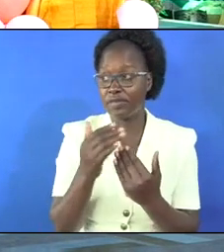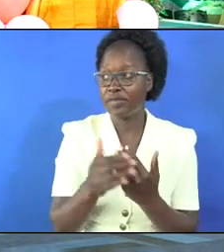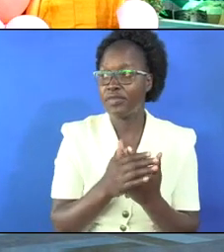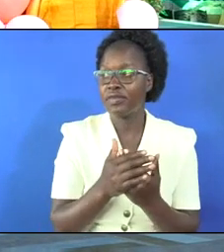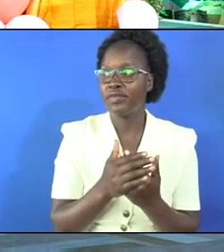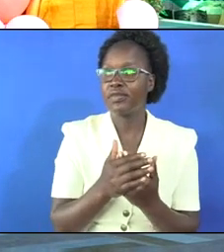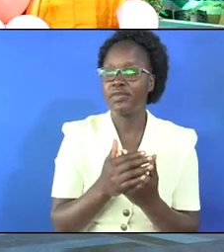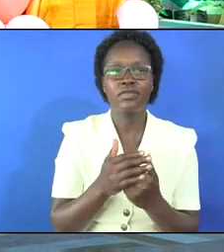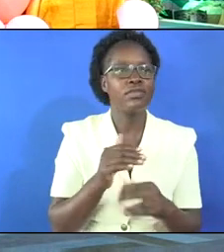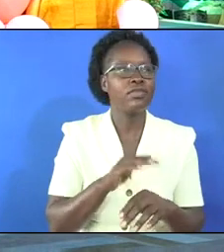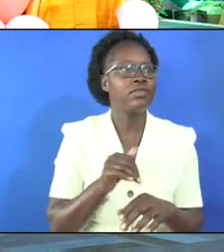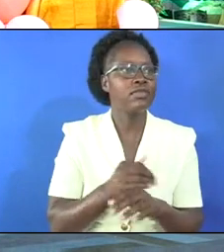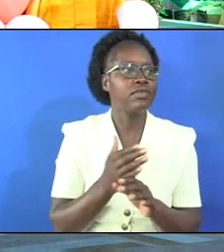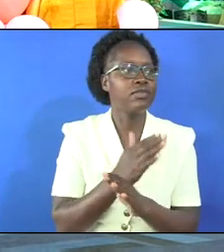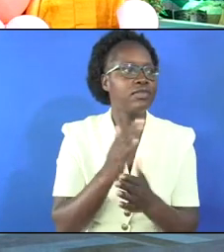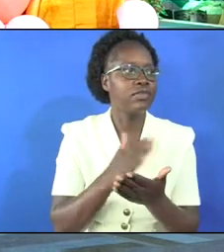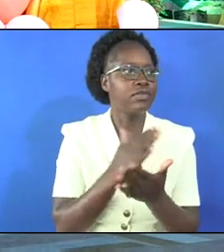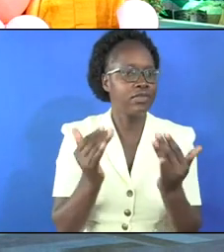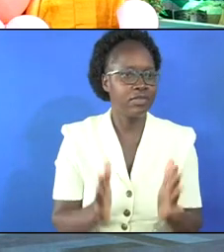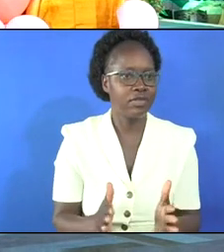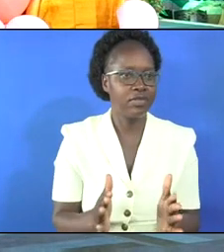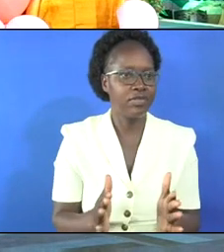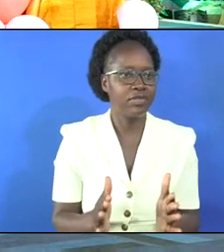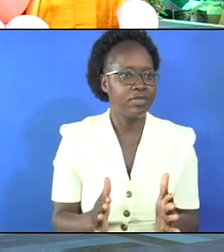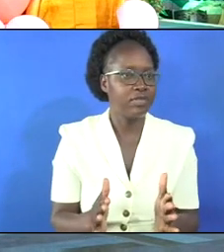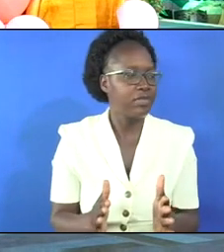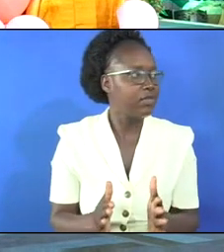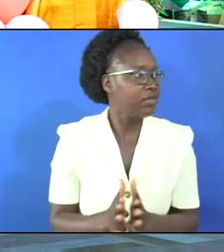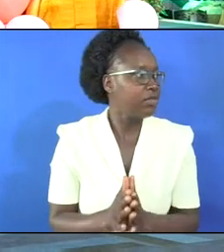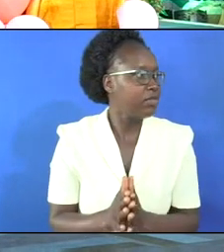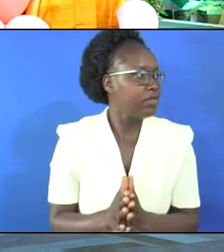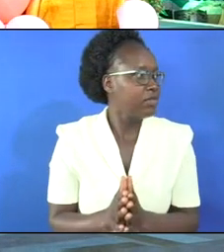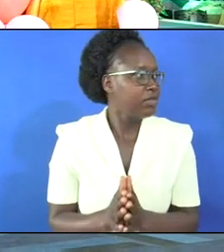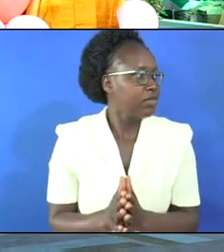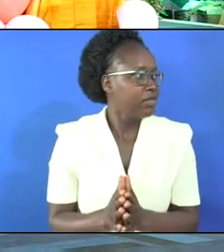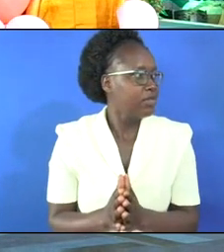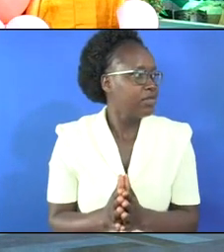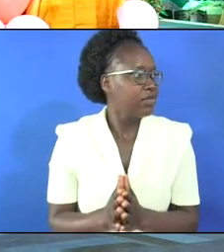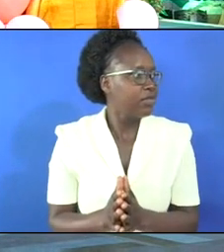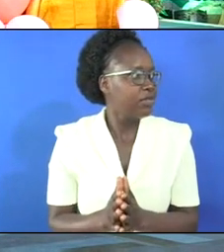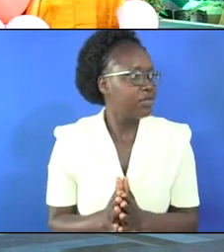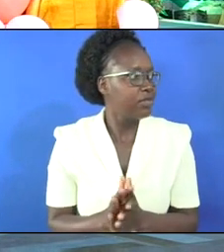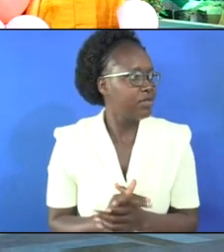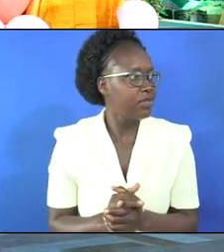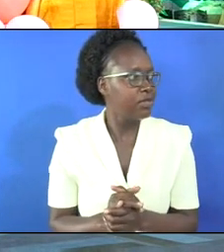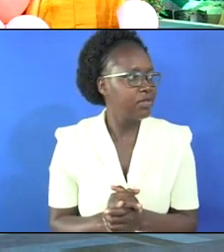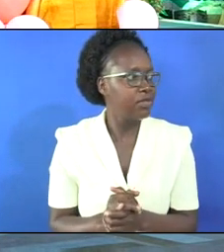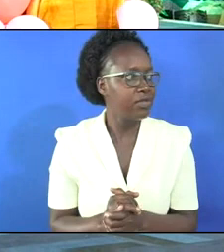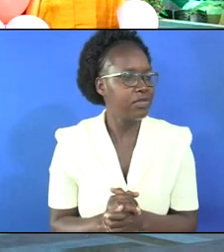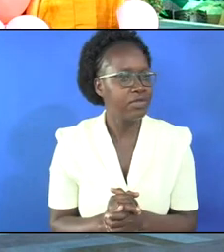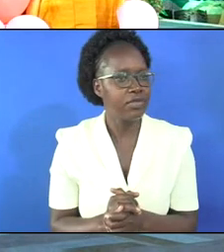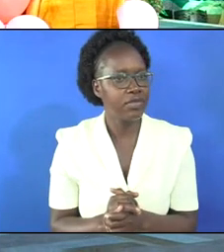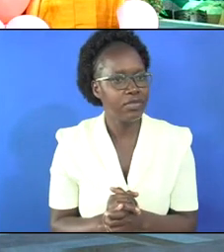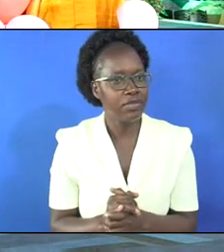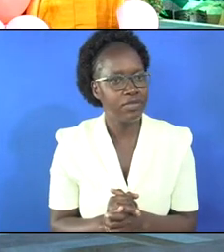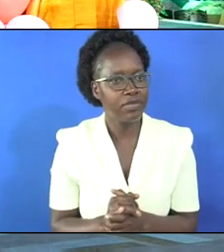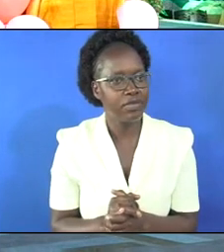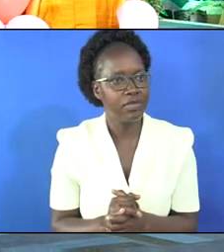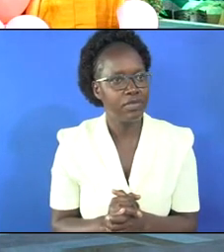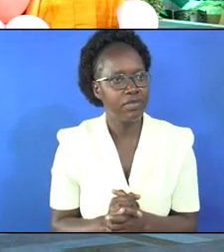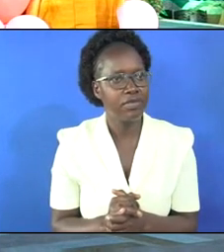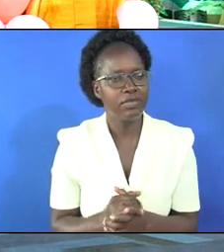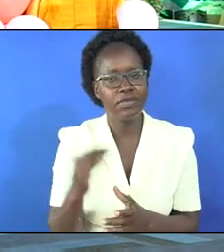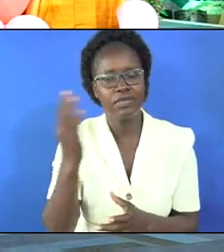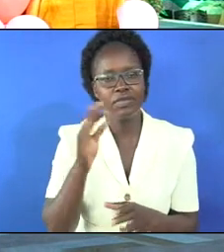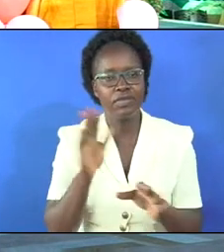and i want to call our choristers this time you see sometimes you don't have to preach everything when you